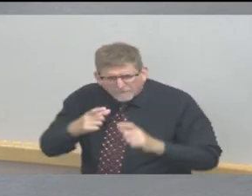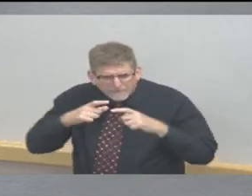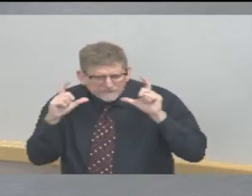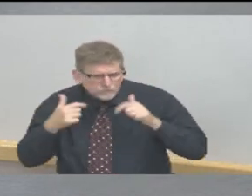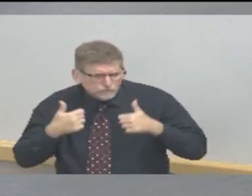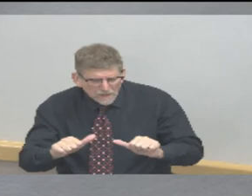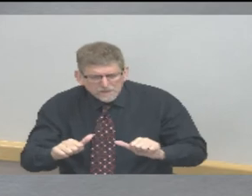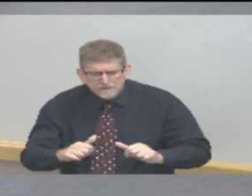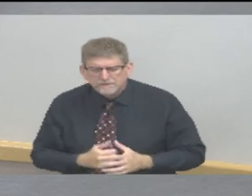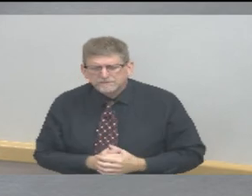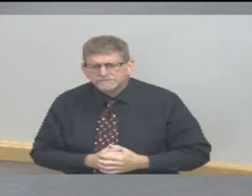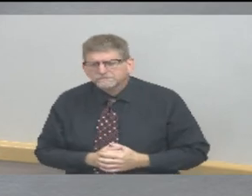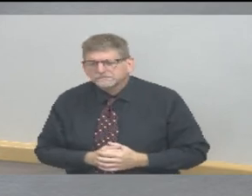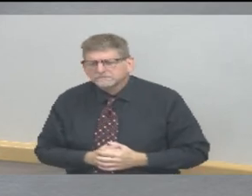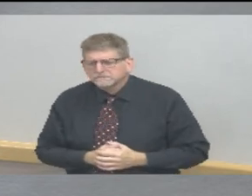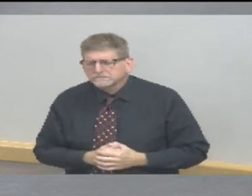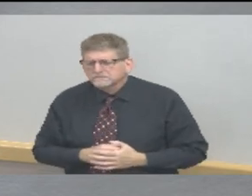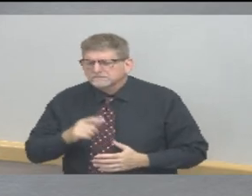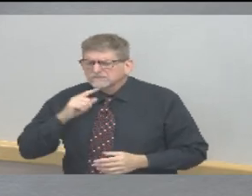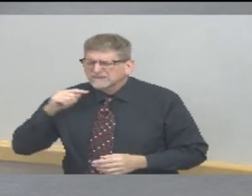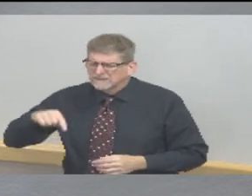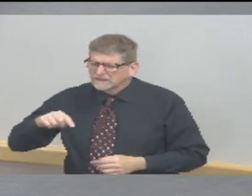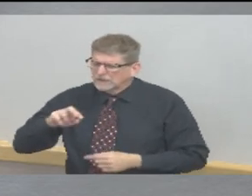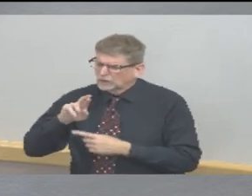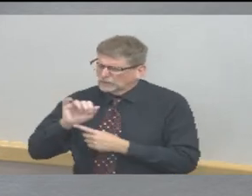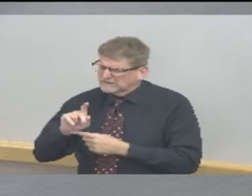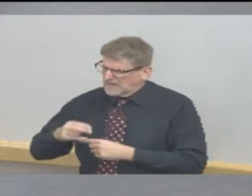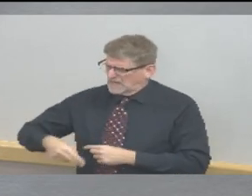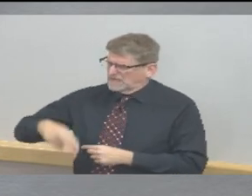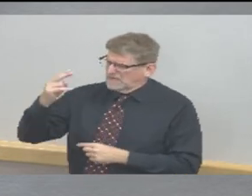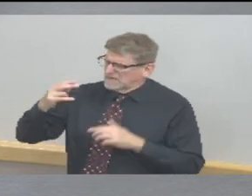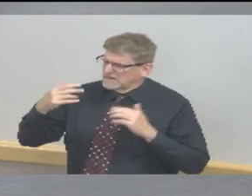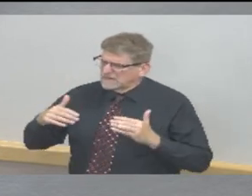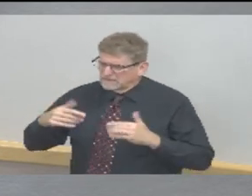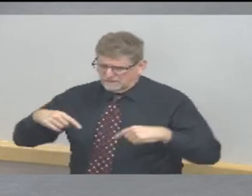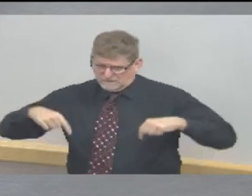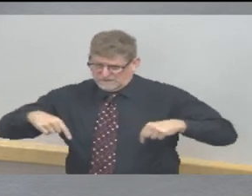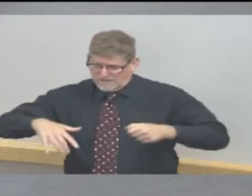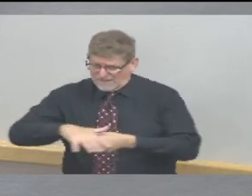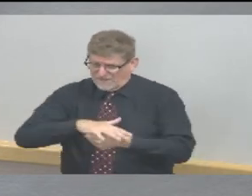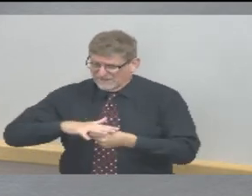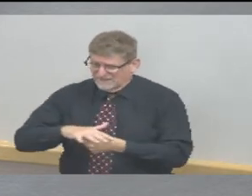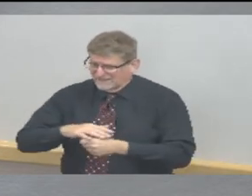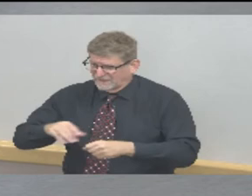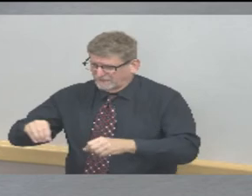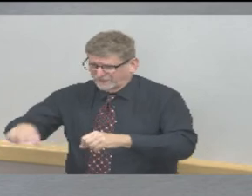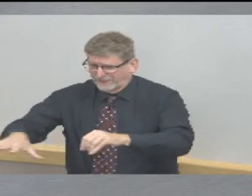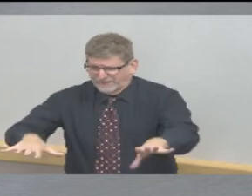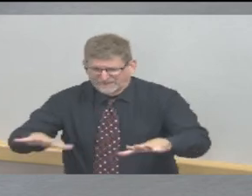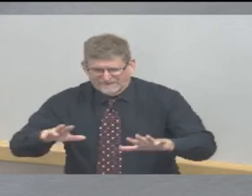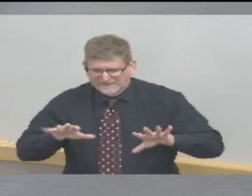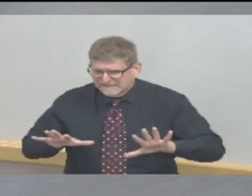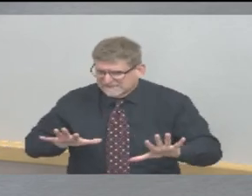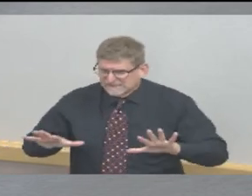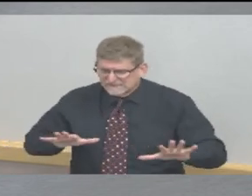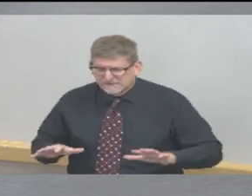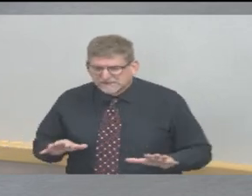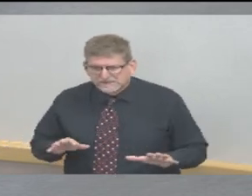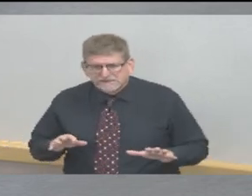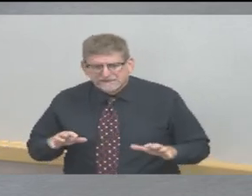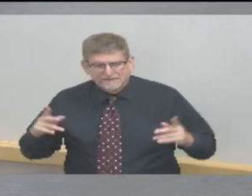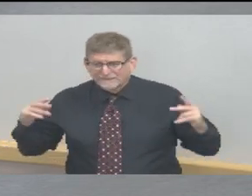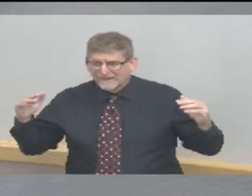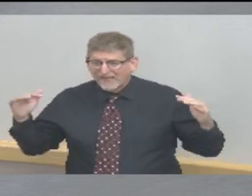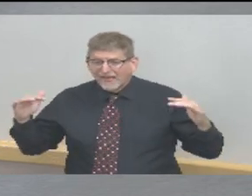to be a very high-risk time for our region as we get back to trying to engage and open